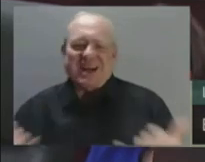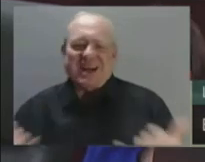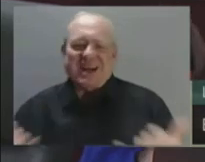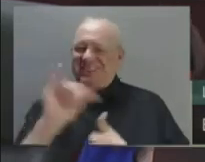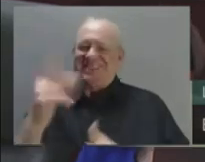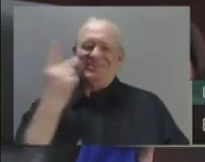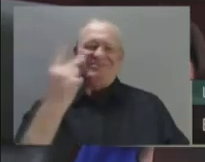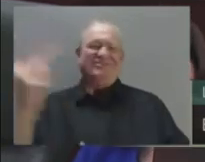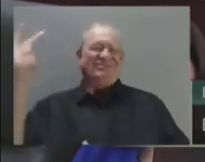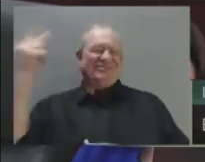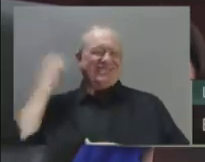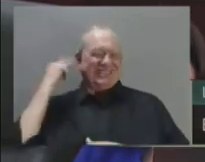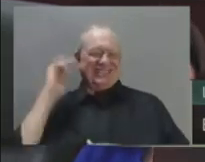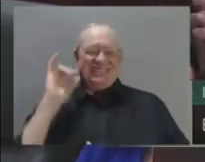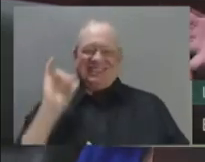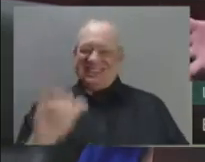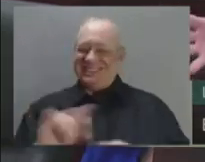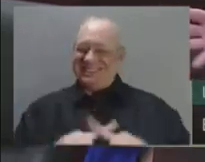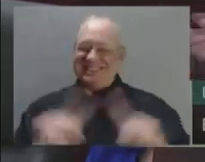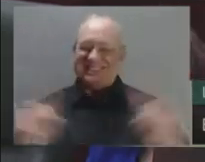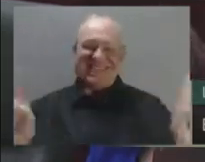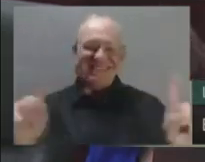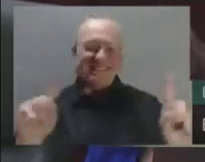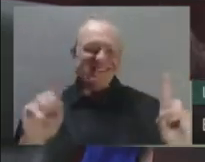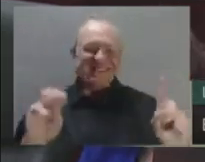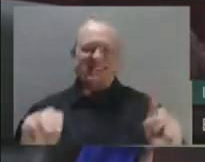term, less parliamentary term used for squander.